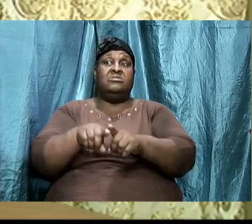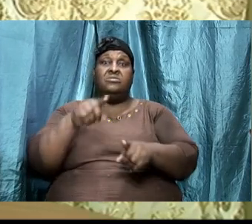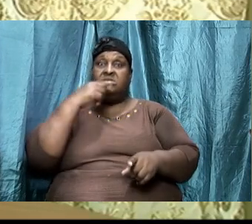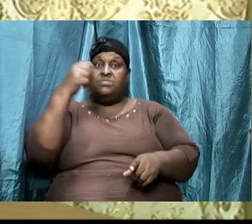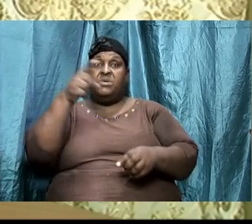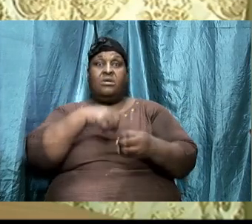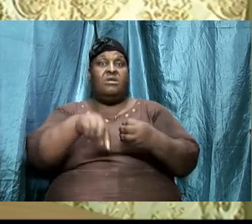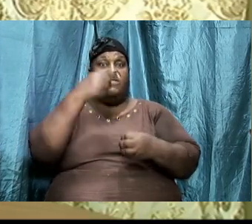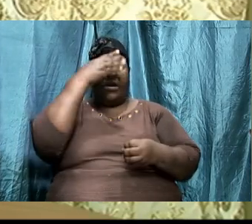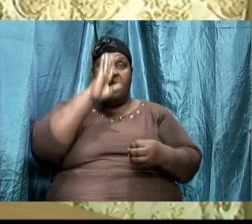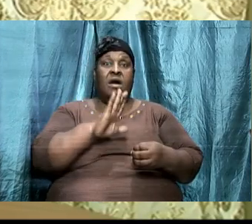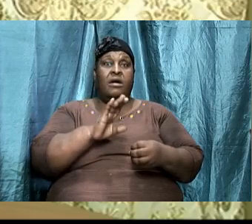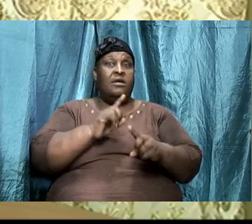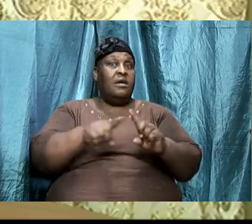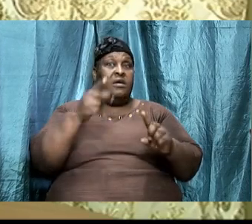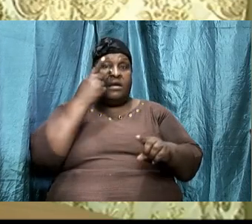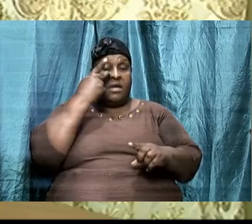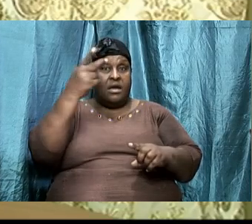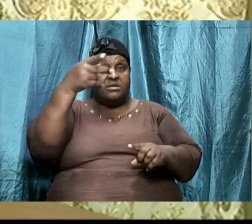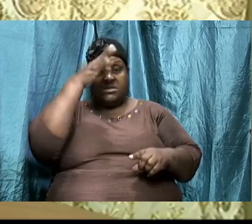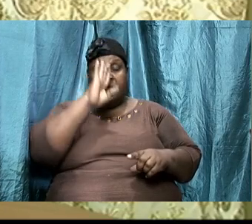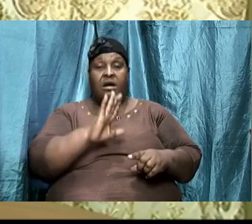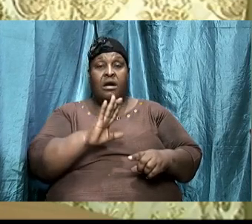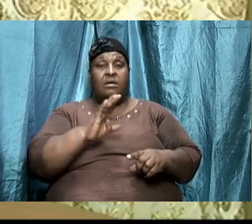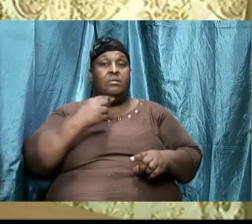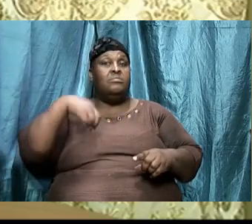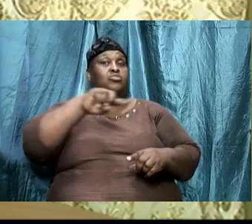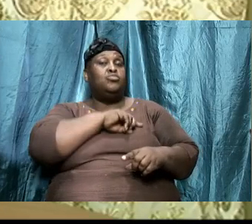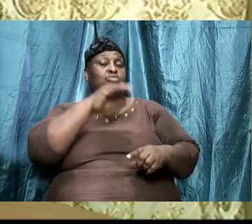we know that that God is alive.